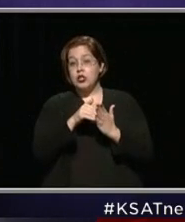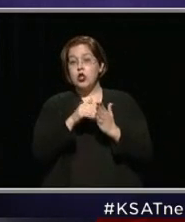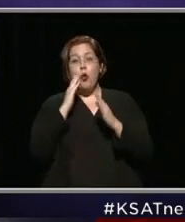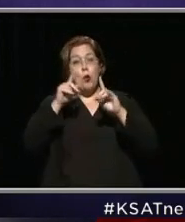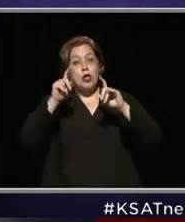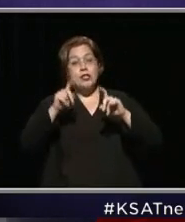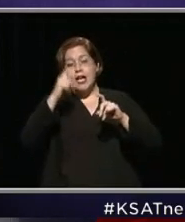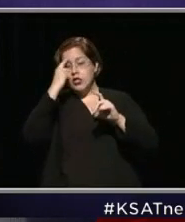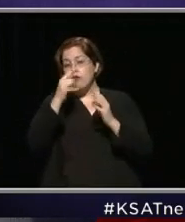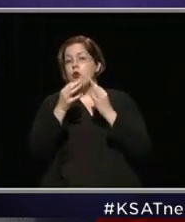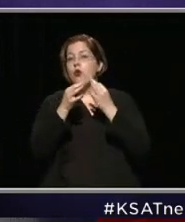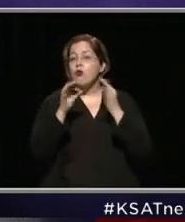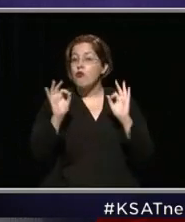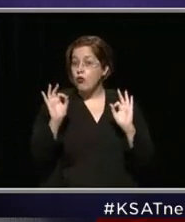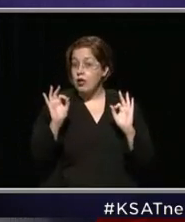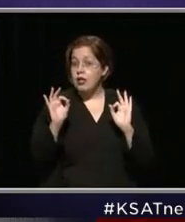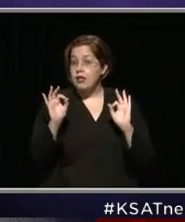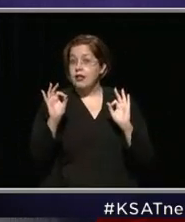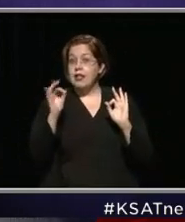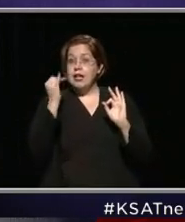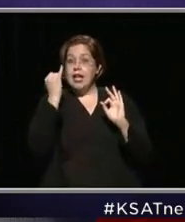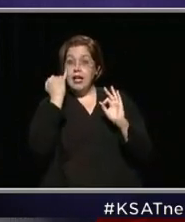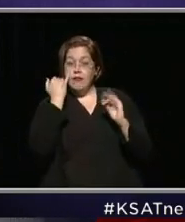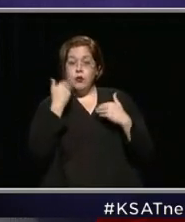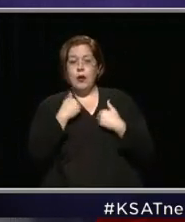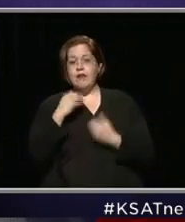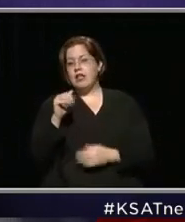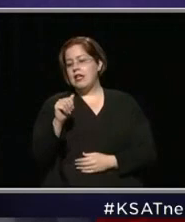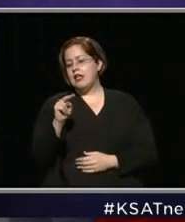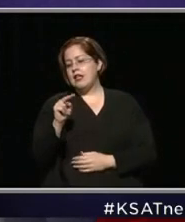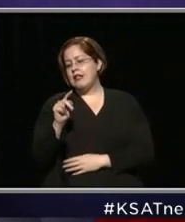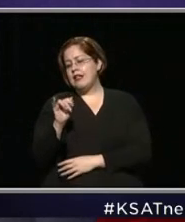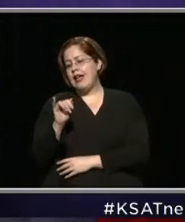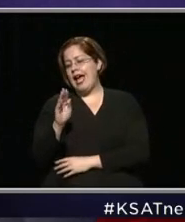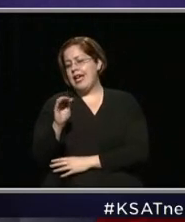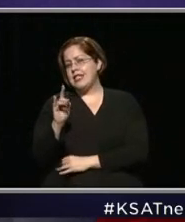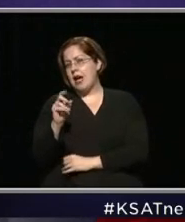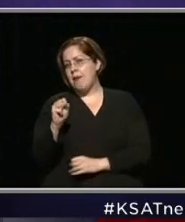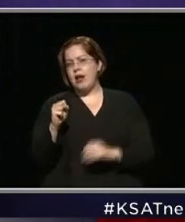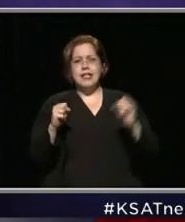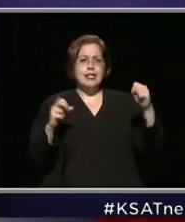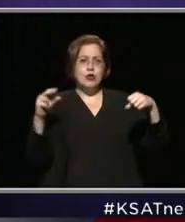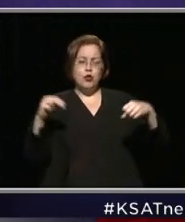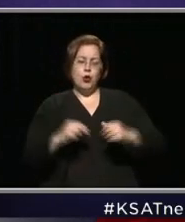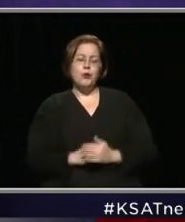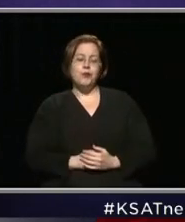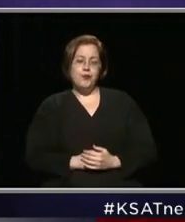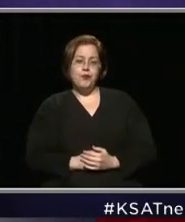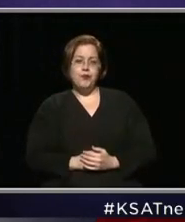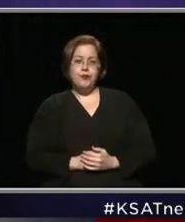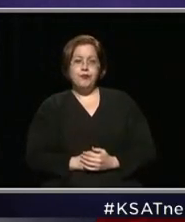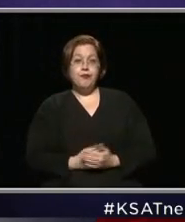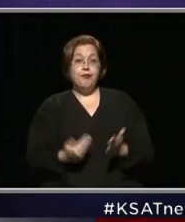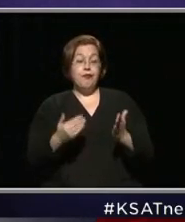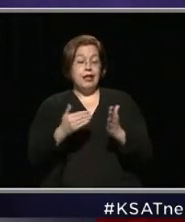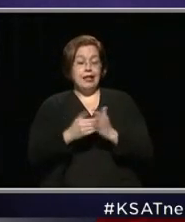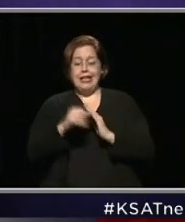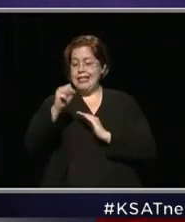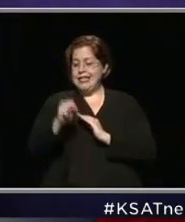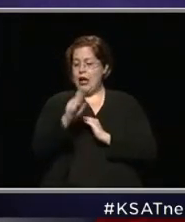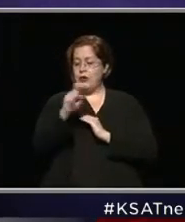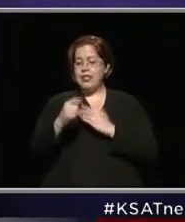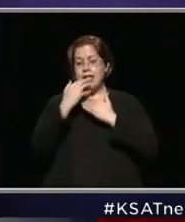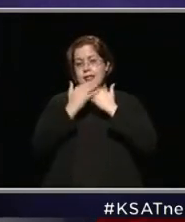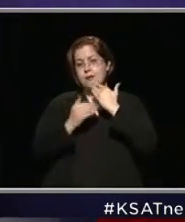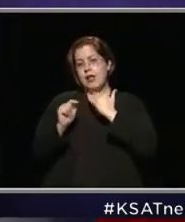test for free whether or not you have the antibodies for COVID. So, again, go to southtexasblood